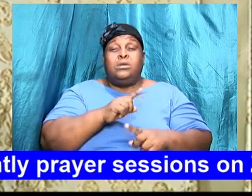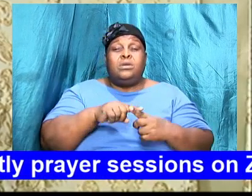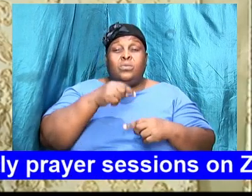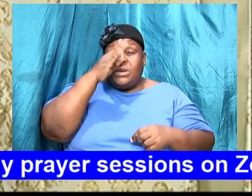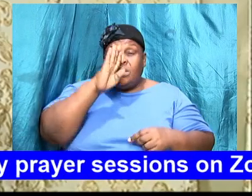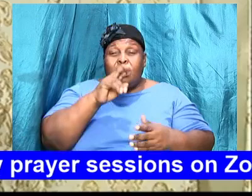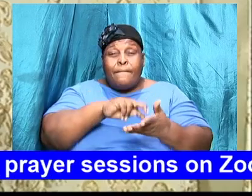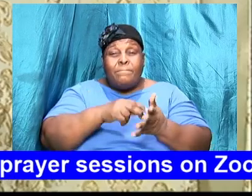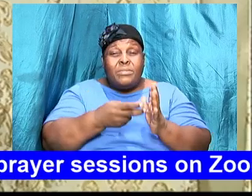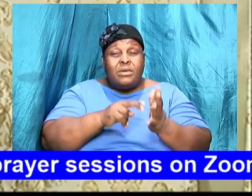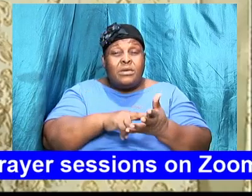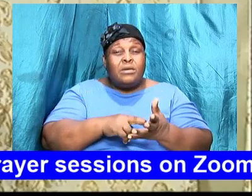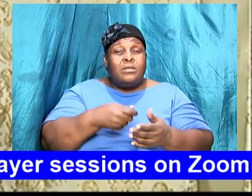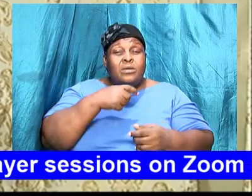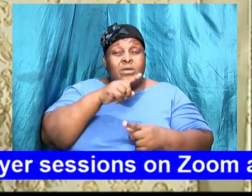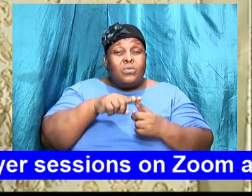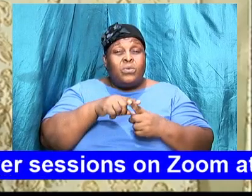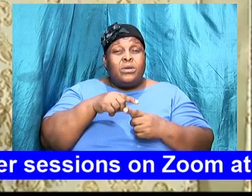give us a son.